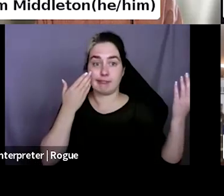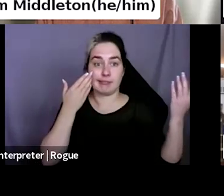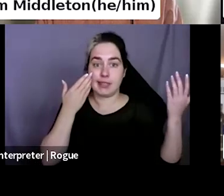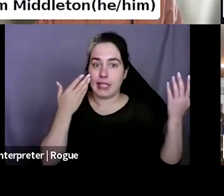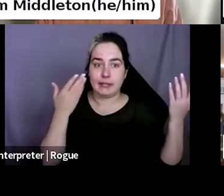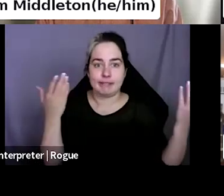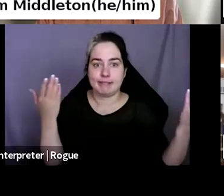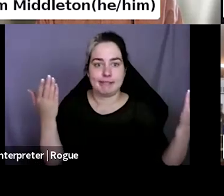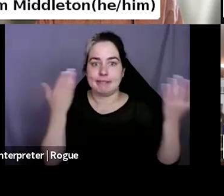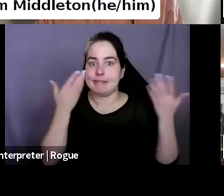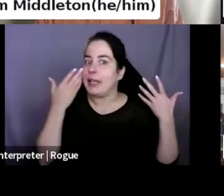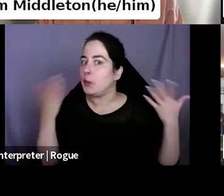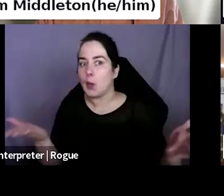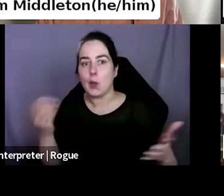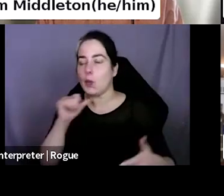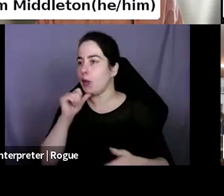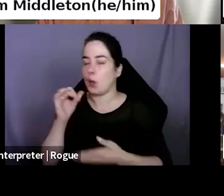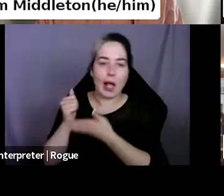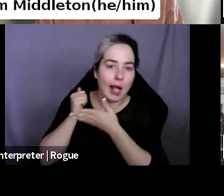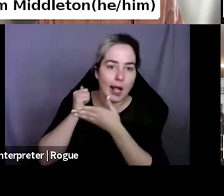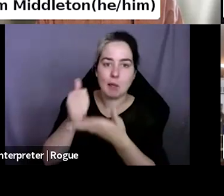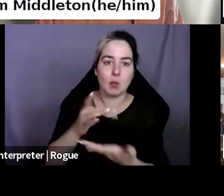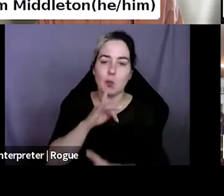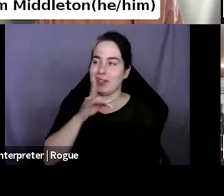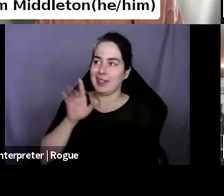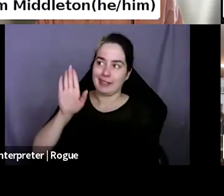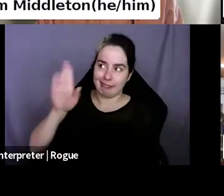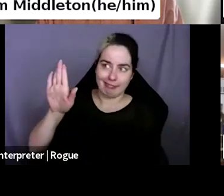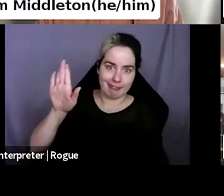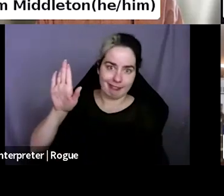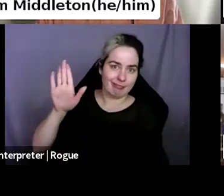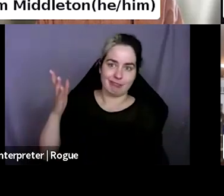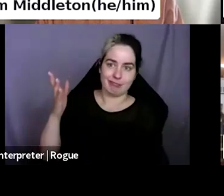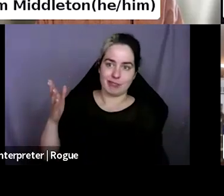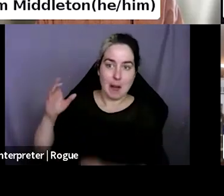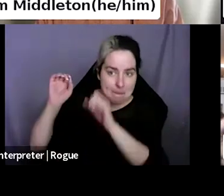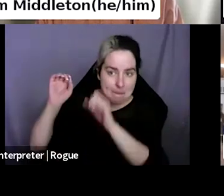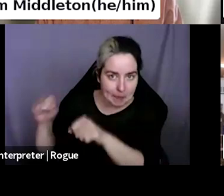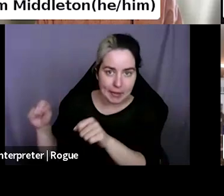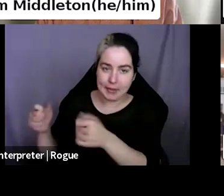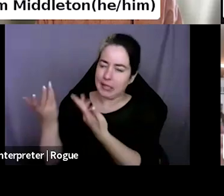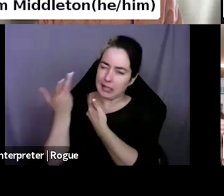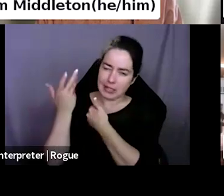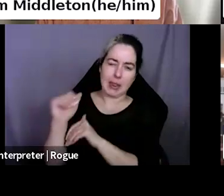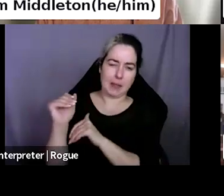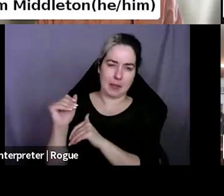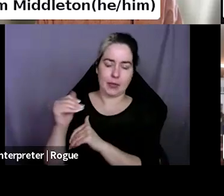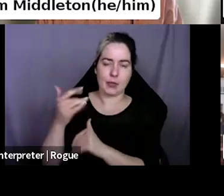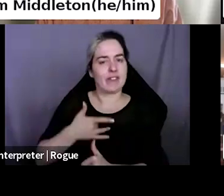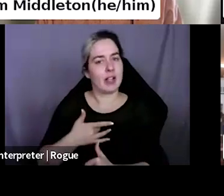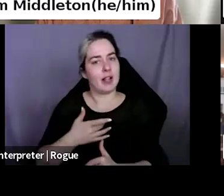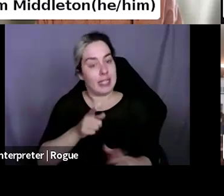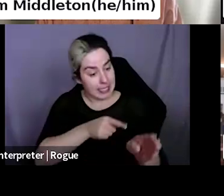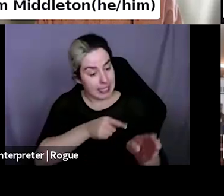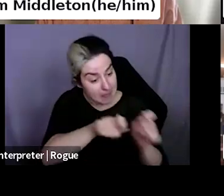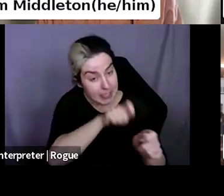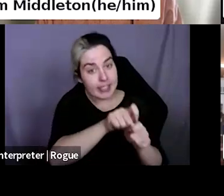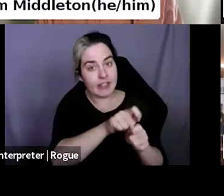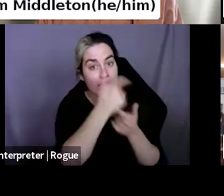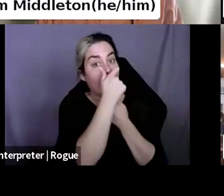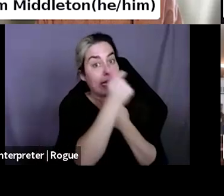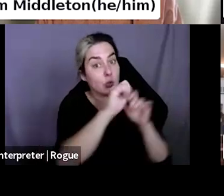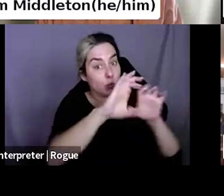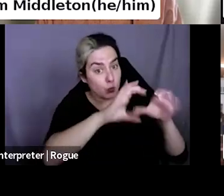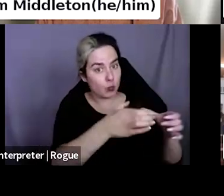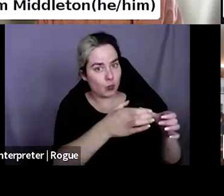I think that's reasonable in a sense. It's just not practical for them to. And so I find specific interest groups are actually better at helping with